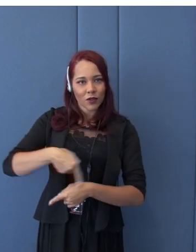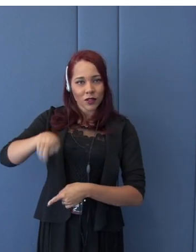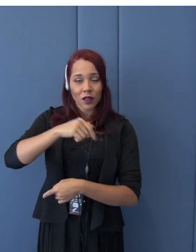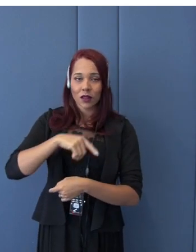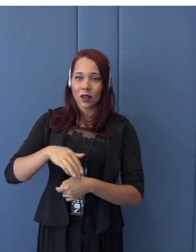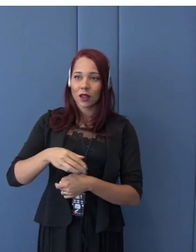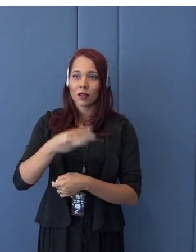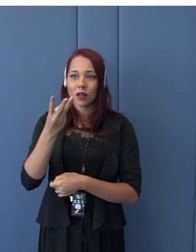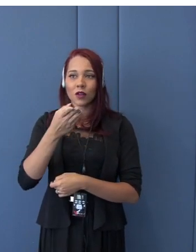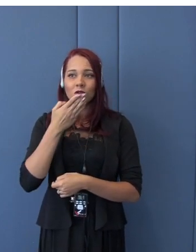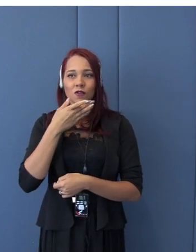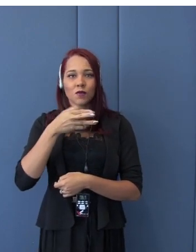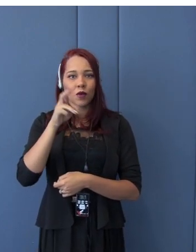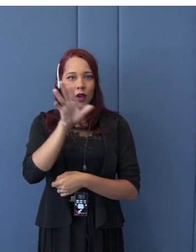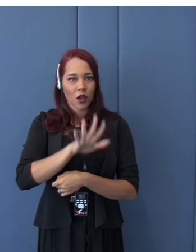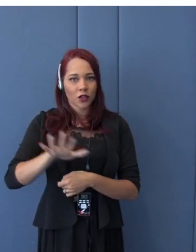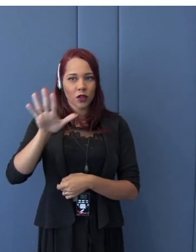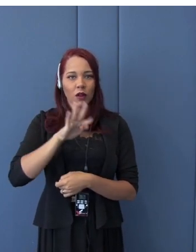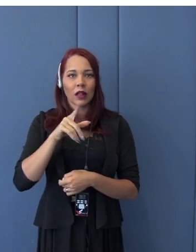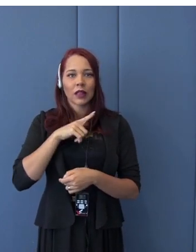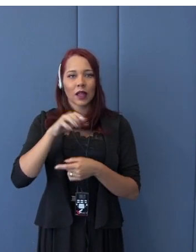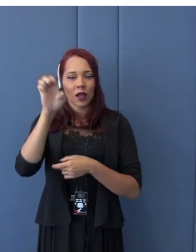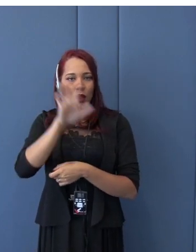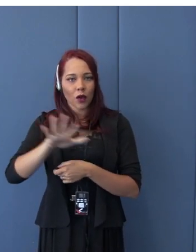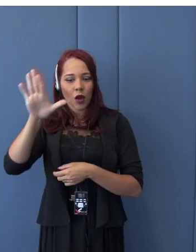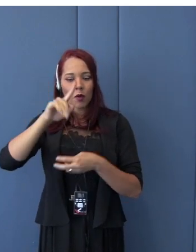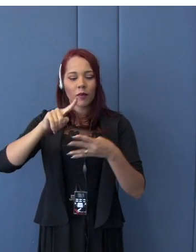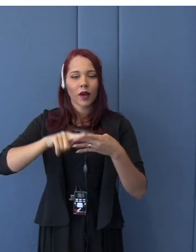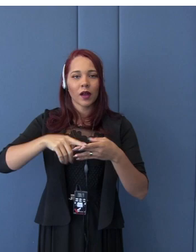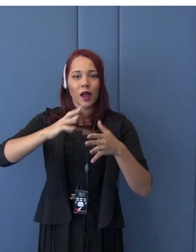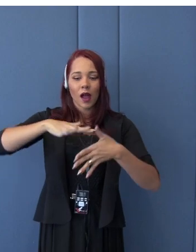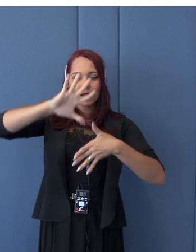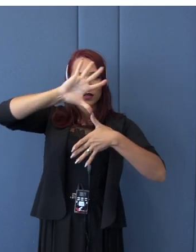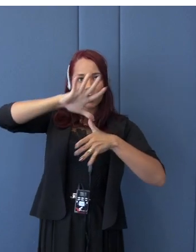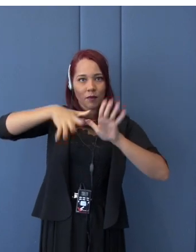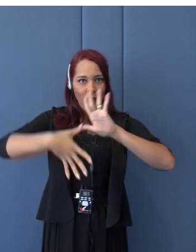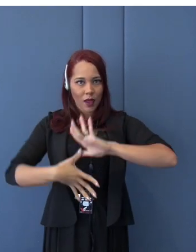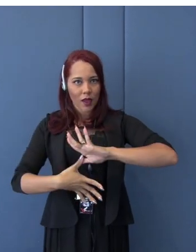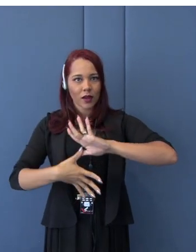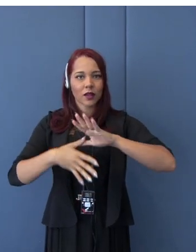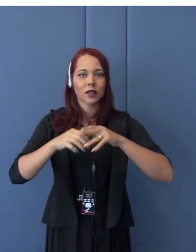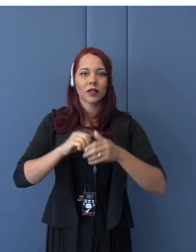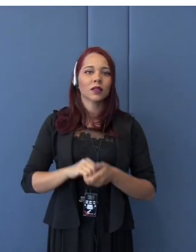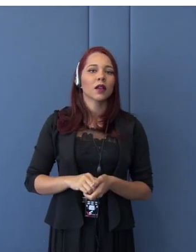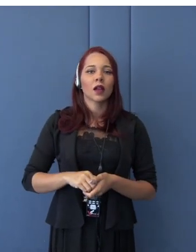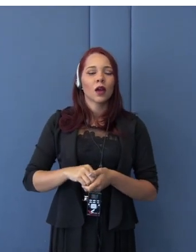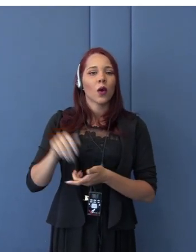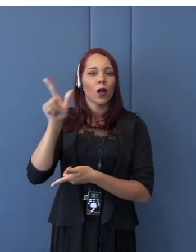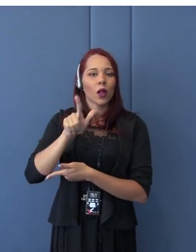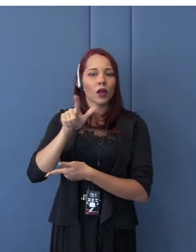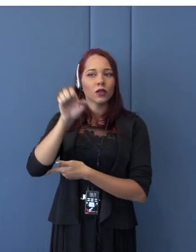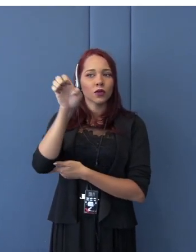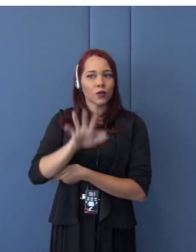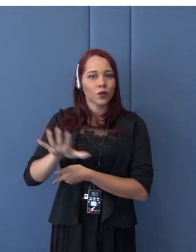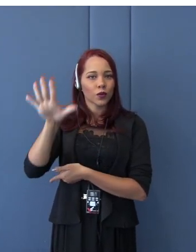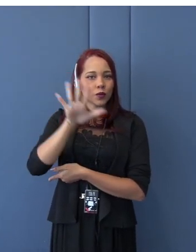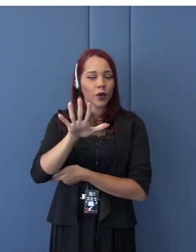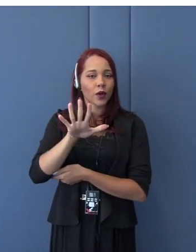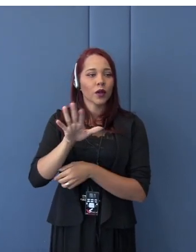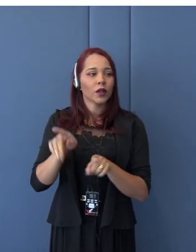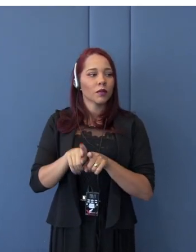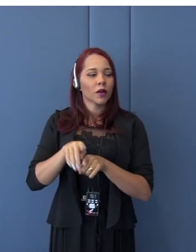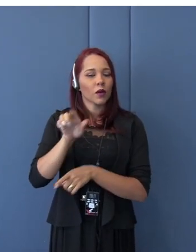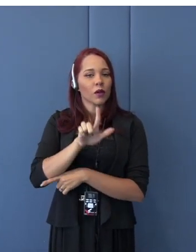you know, the Europe, Americas, and East Asia. And between East Asia and Americas, and